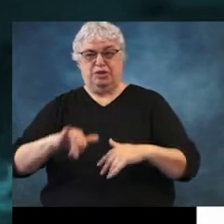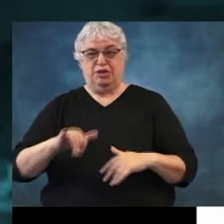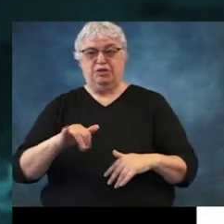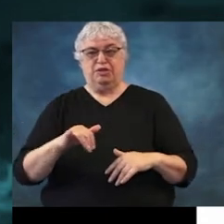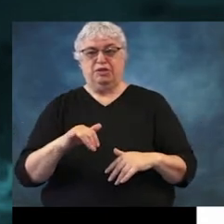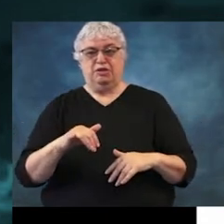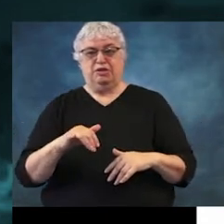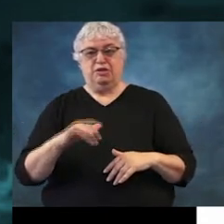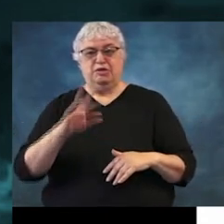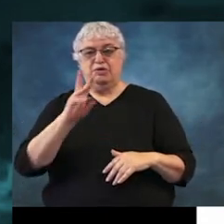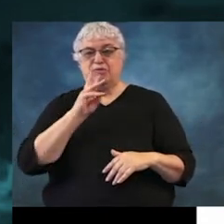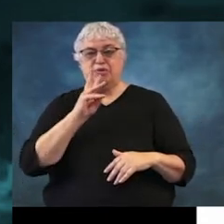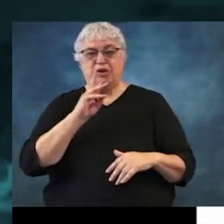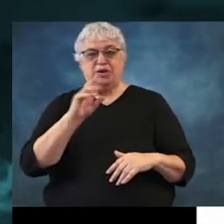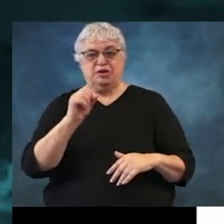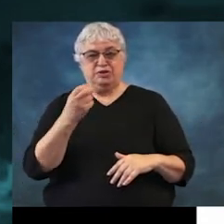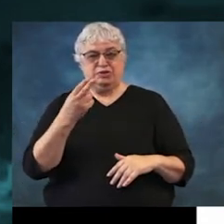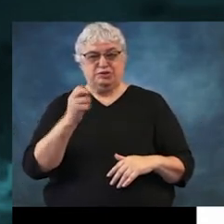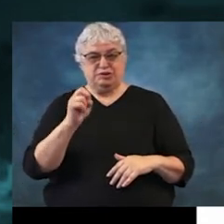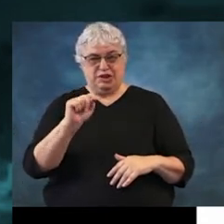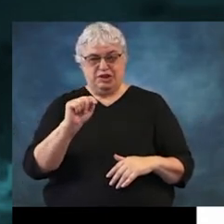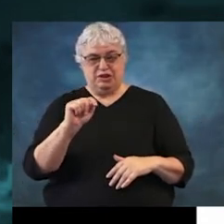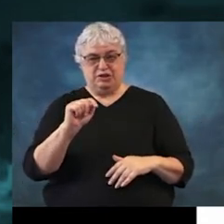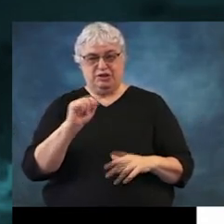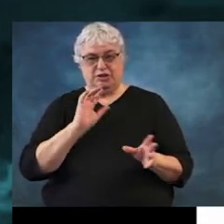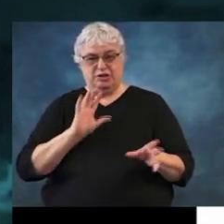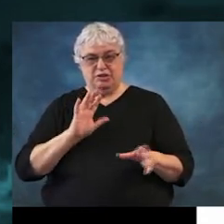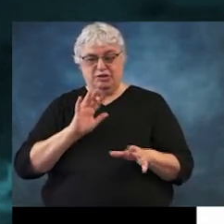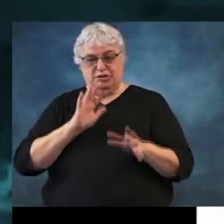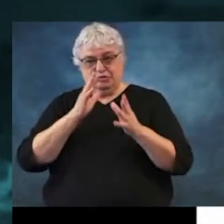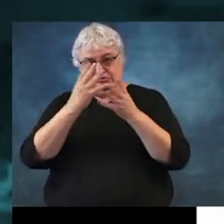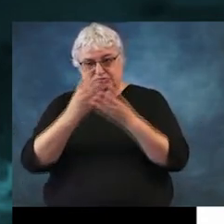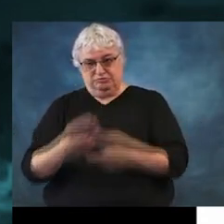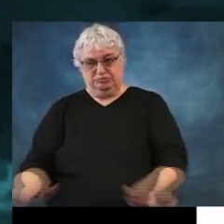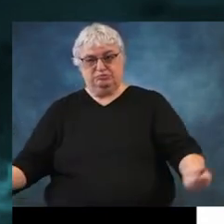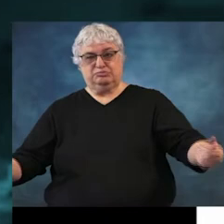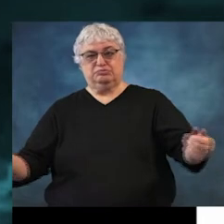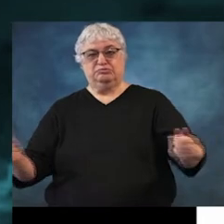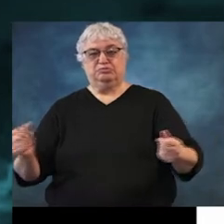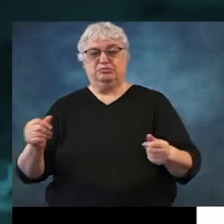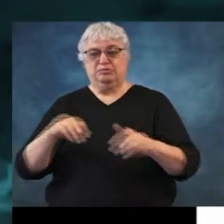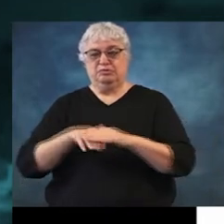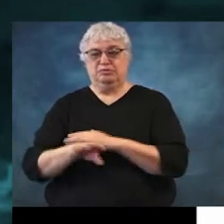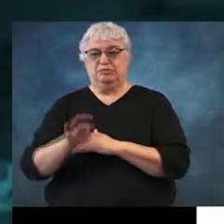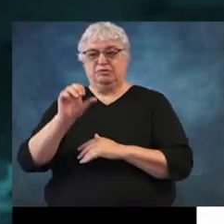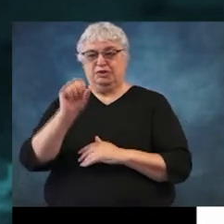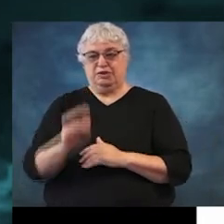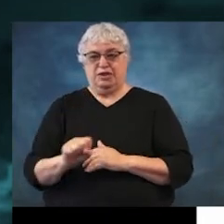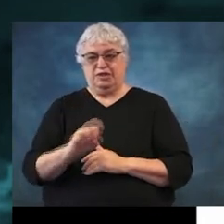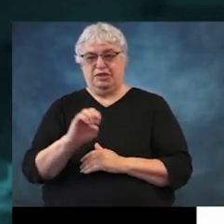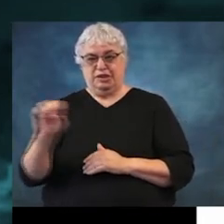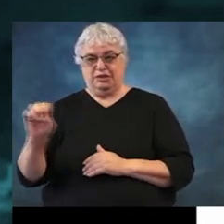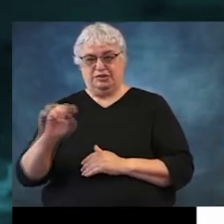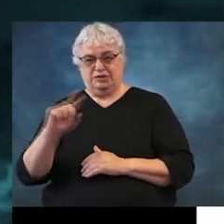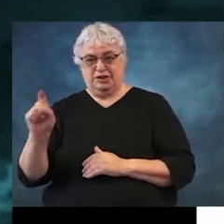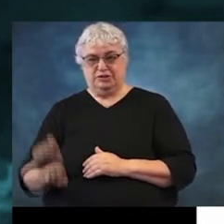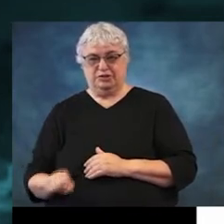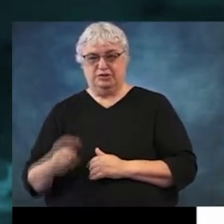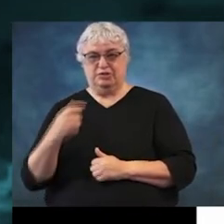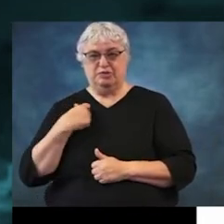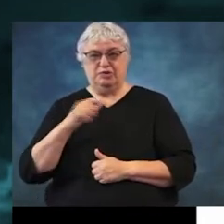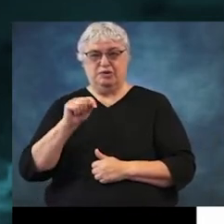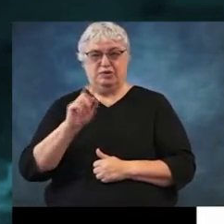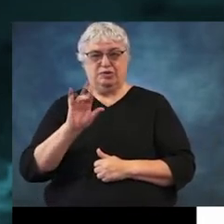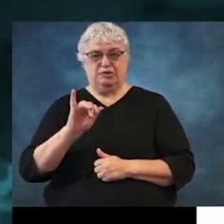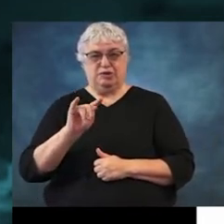the major watersheds that drain the southeastern portion, that drain into the southeastern portion of Texas. So we have